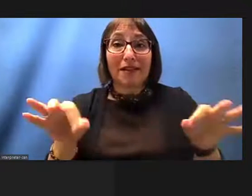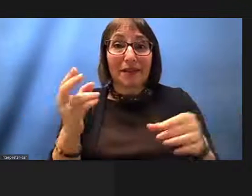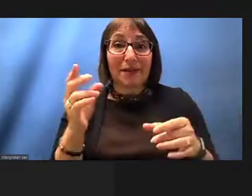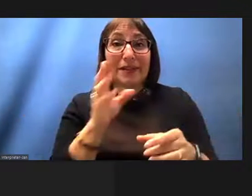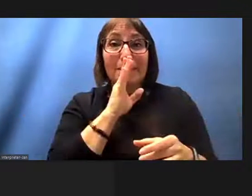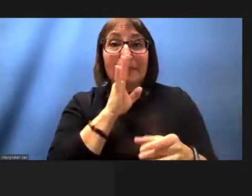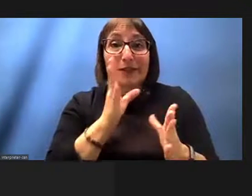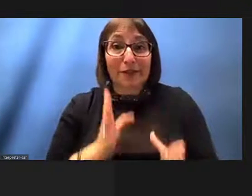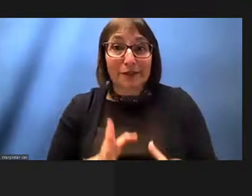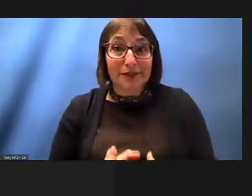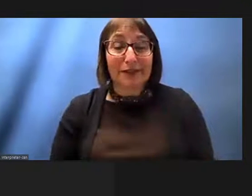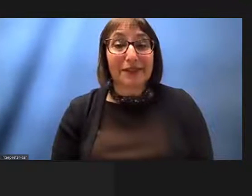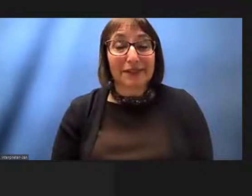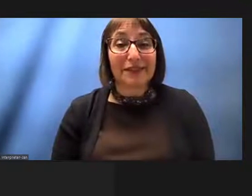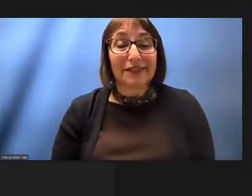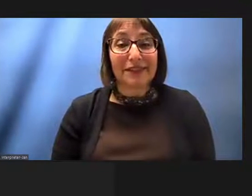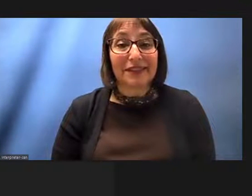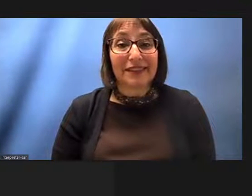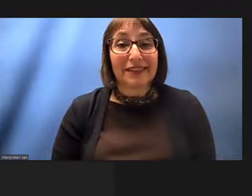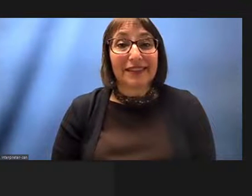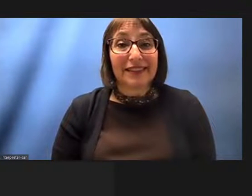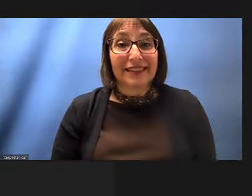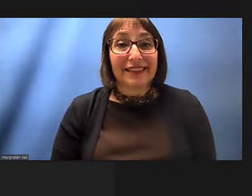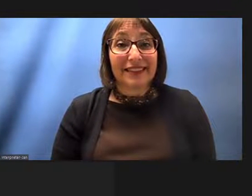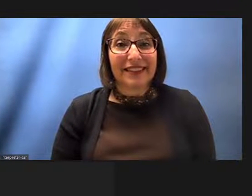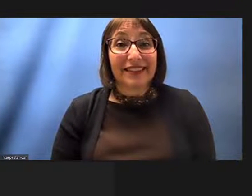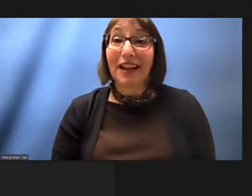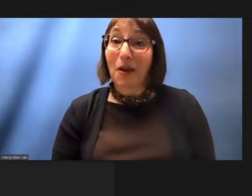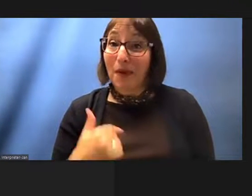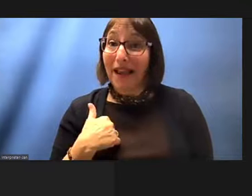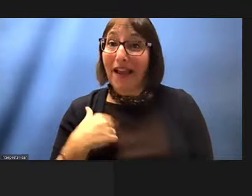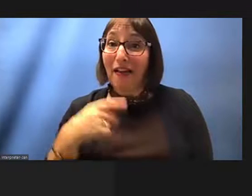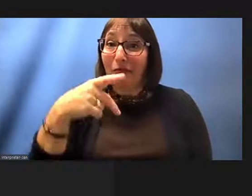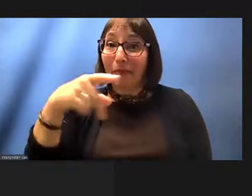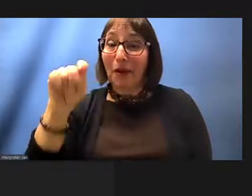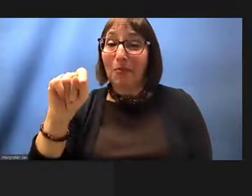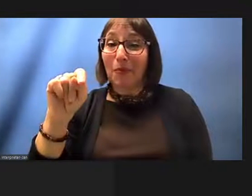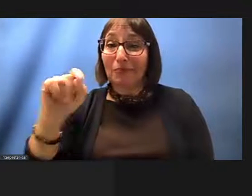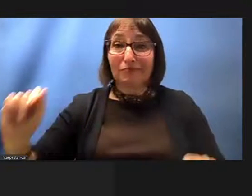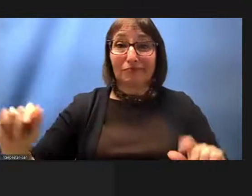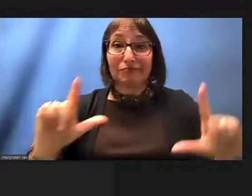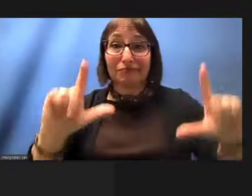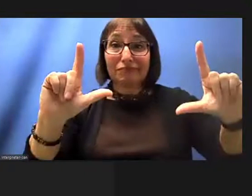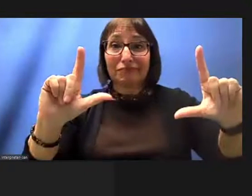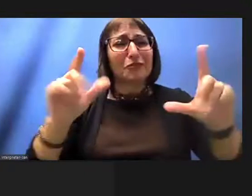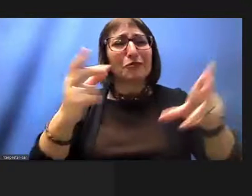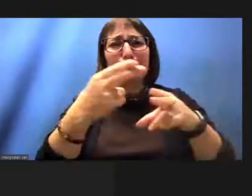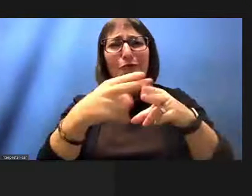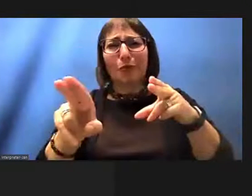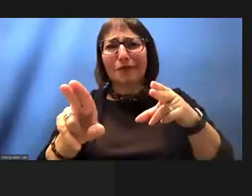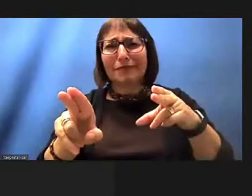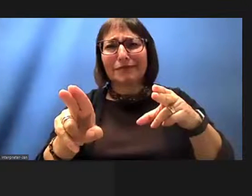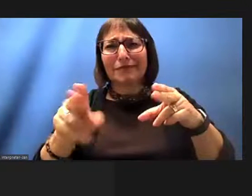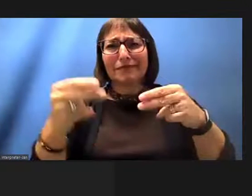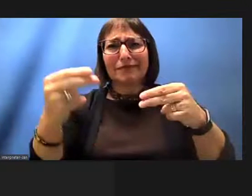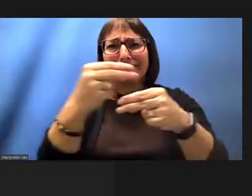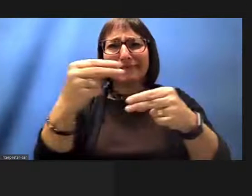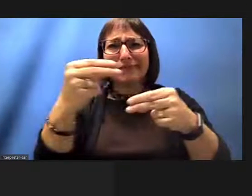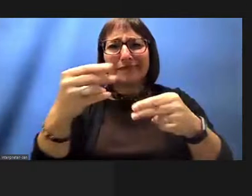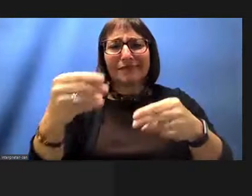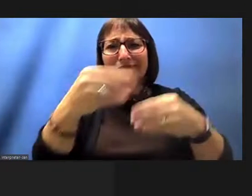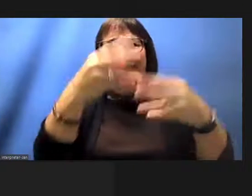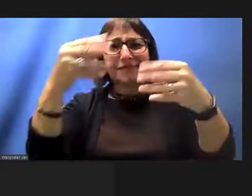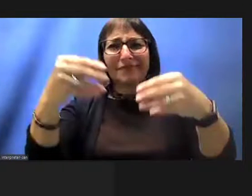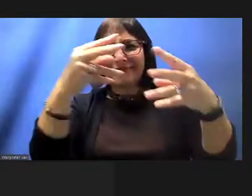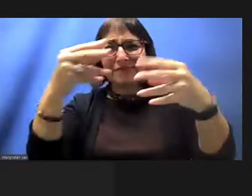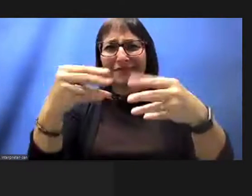we're um well we have a powerpoint so we'll just show we have a very short powerpoint but let's start off